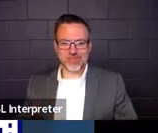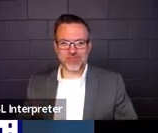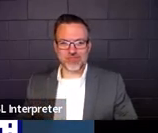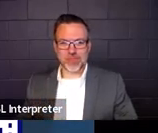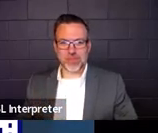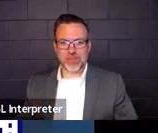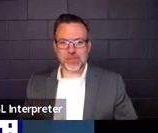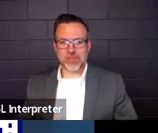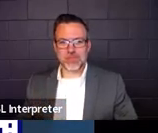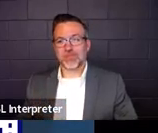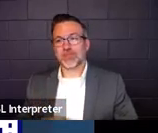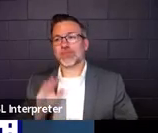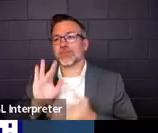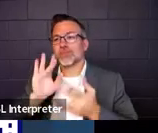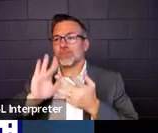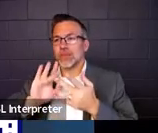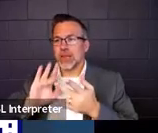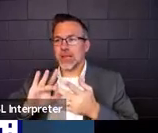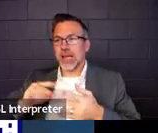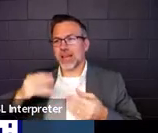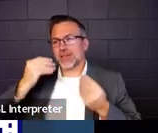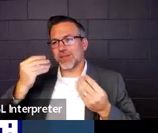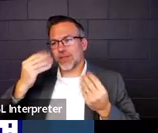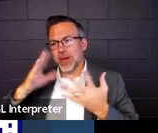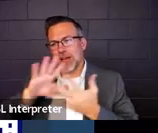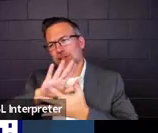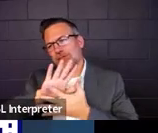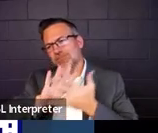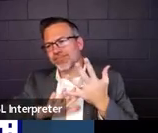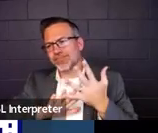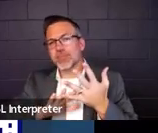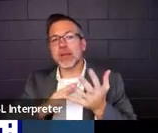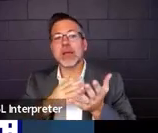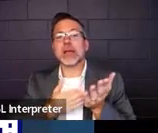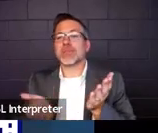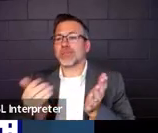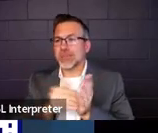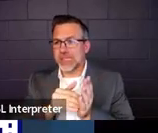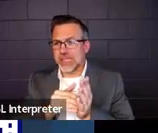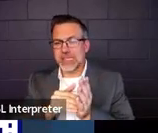This is our contact information again. Any questions that come up.